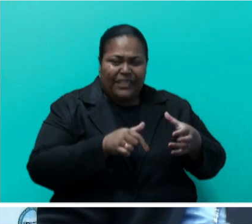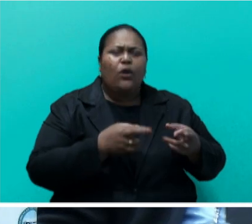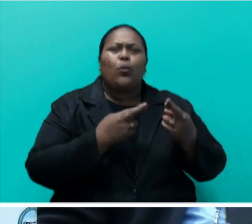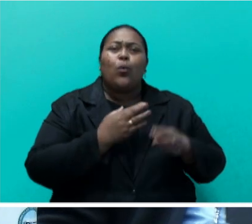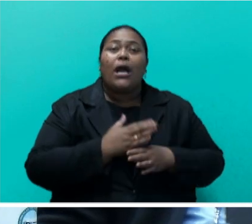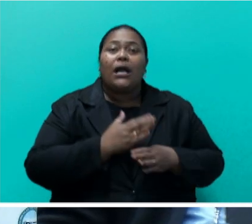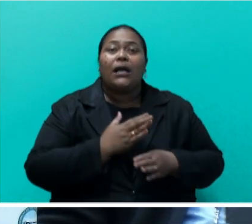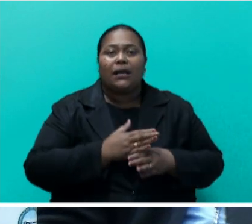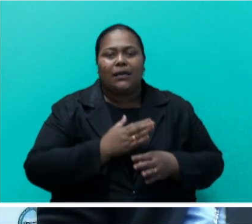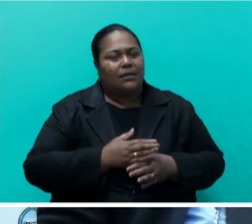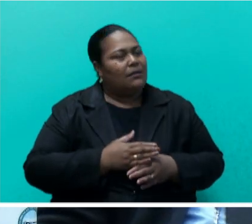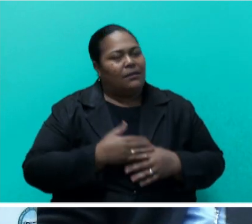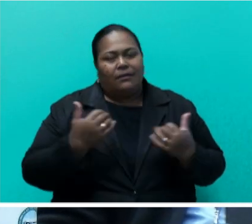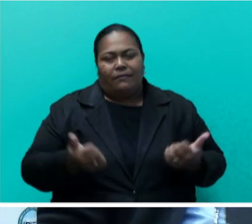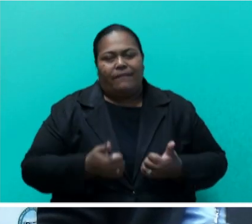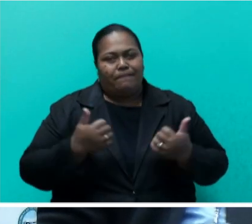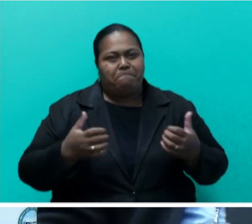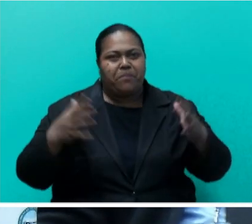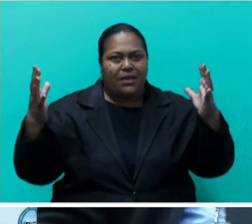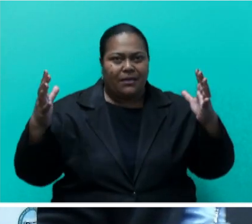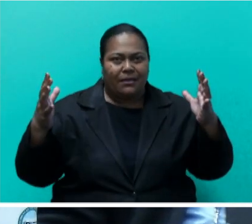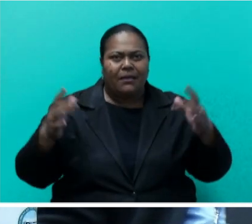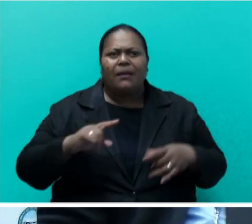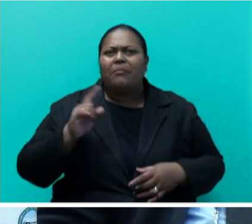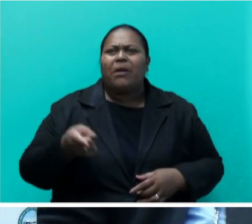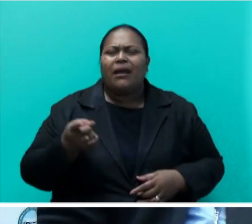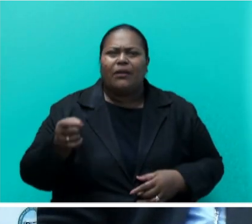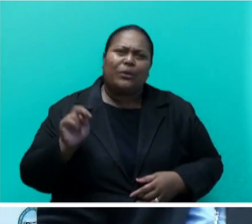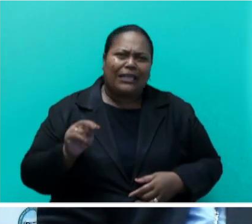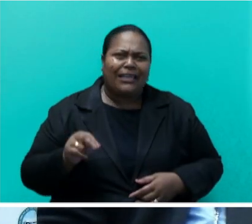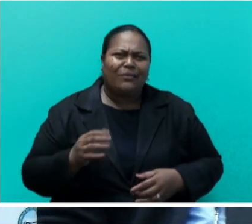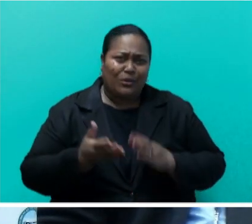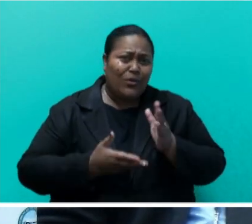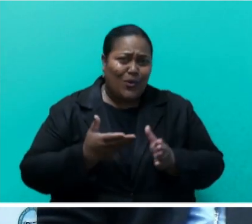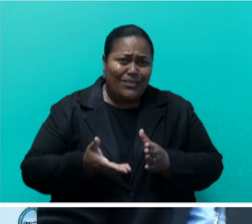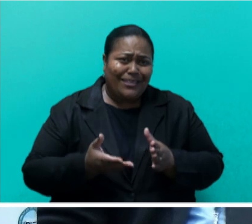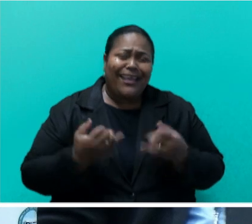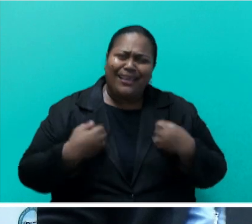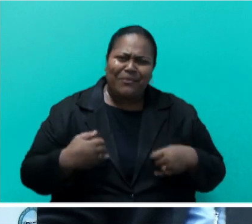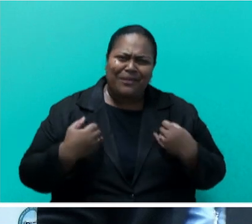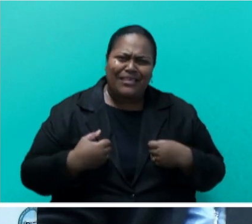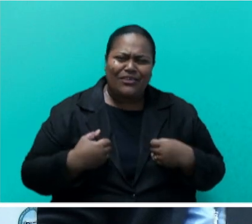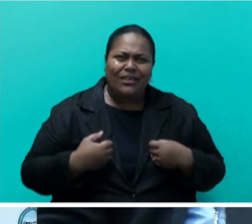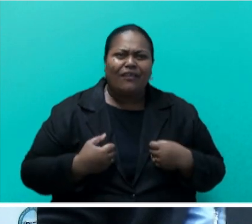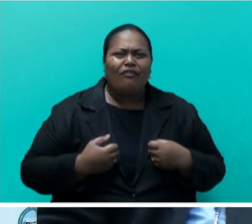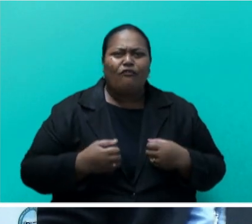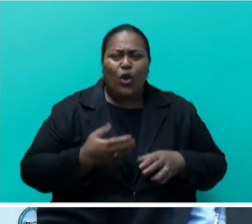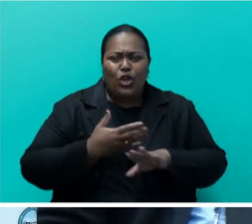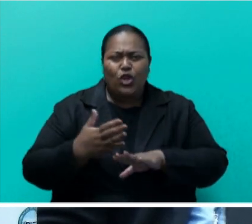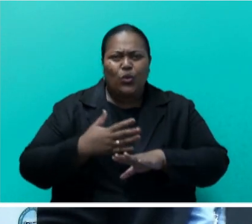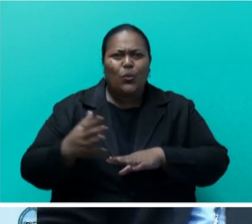is significant, but not to other potential rewards. The implementation of our modern waste management system